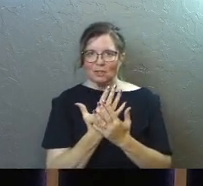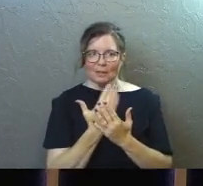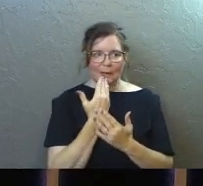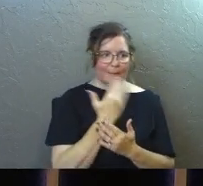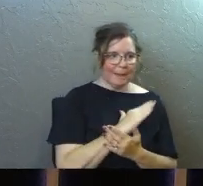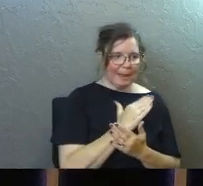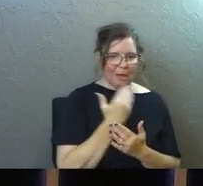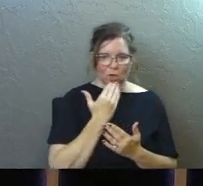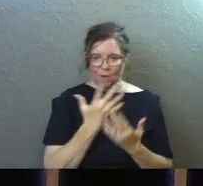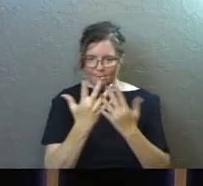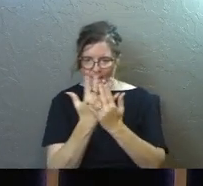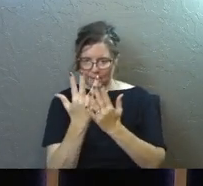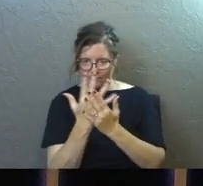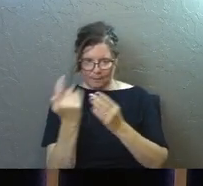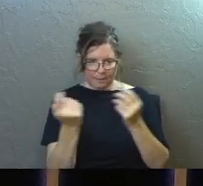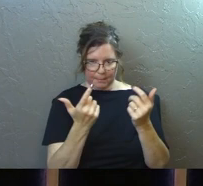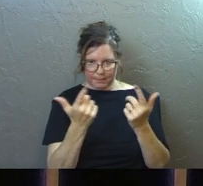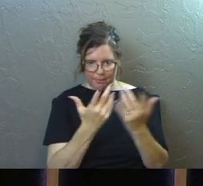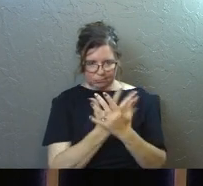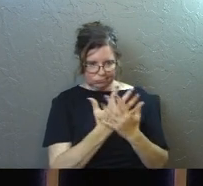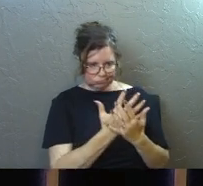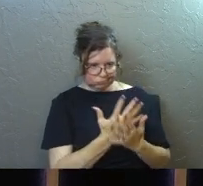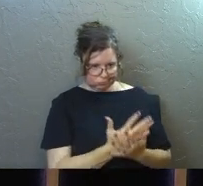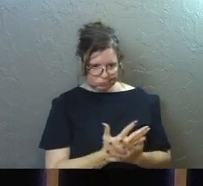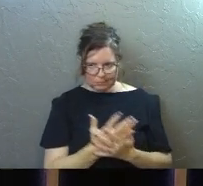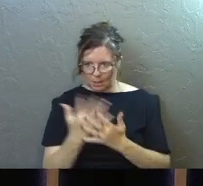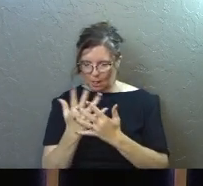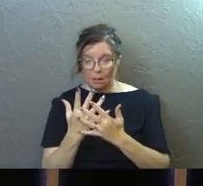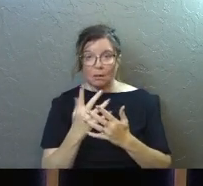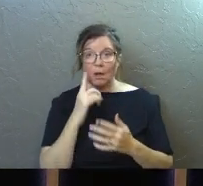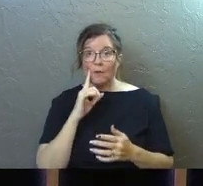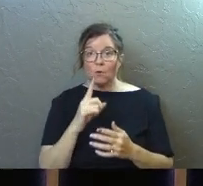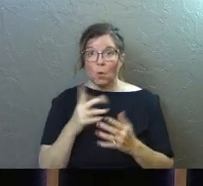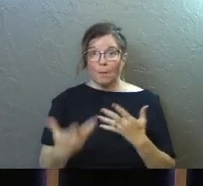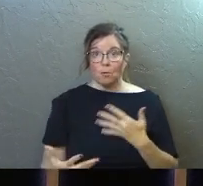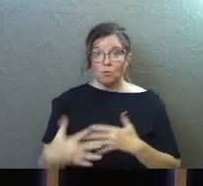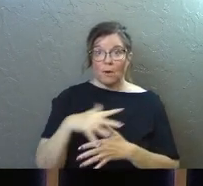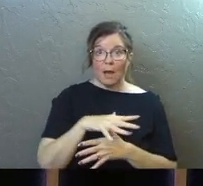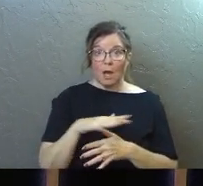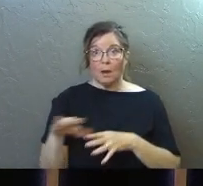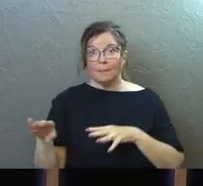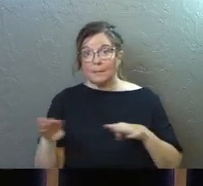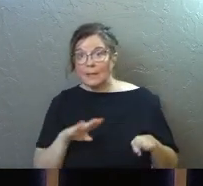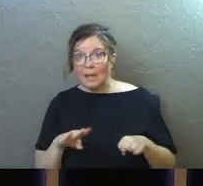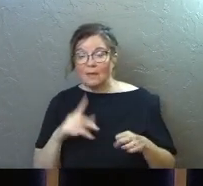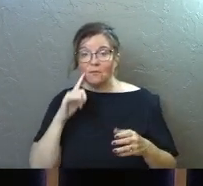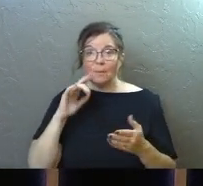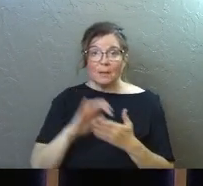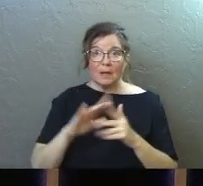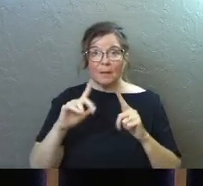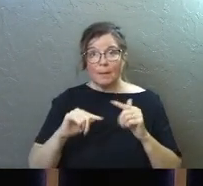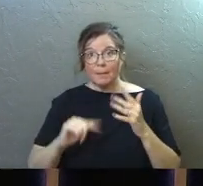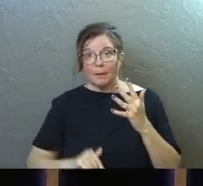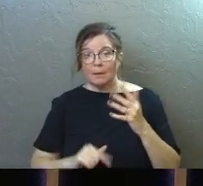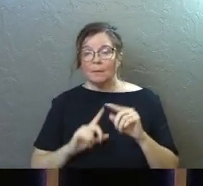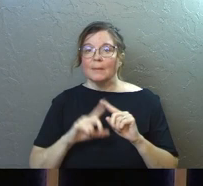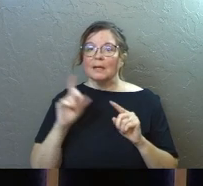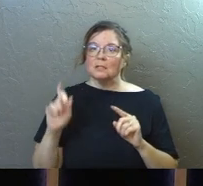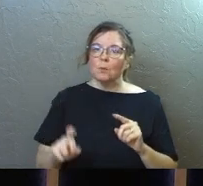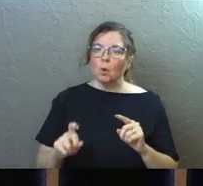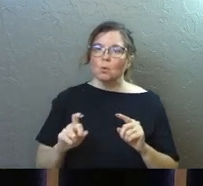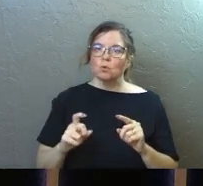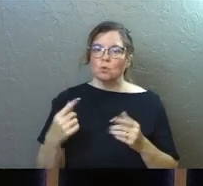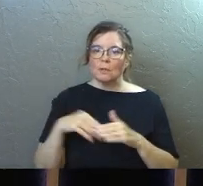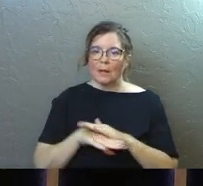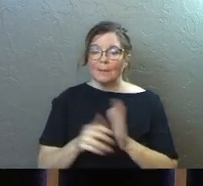bad. And it's supposed to filter the good from the bad, not only your priorities and your behavior and your beliefs and all that kind of stuff. It's